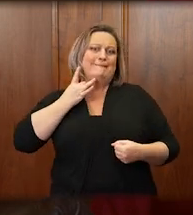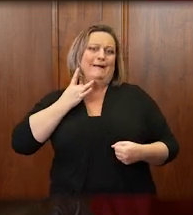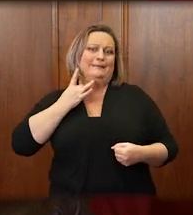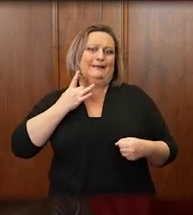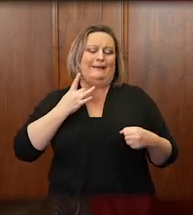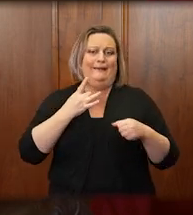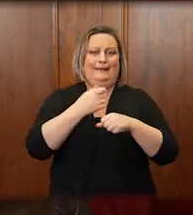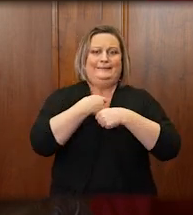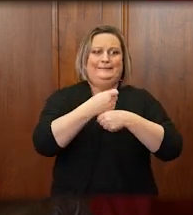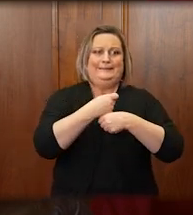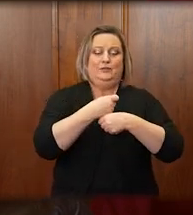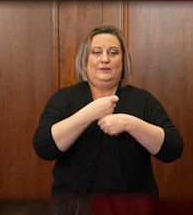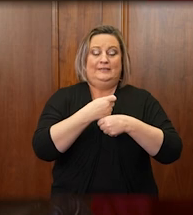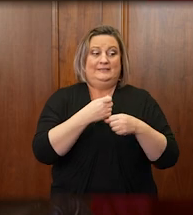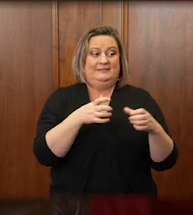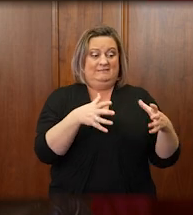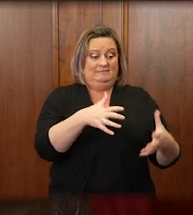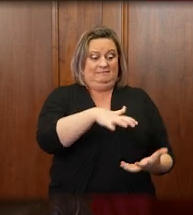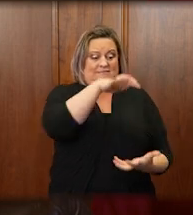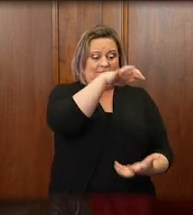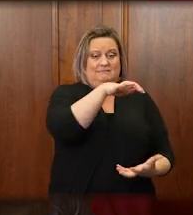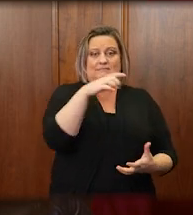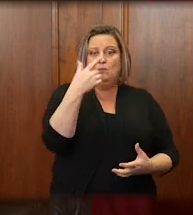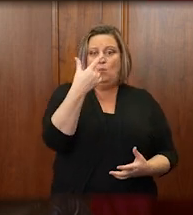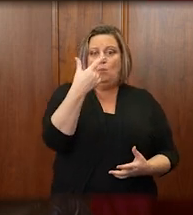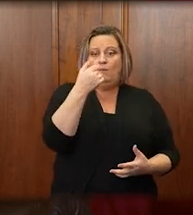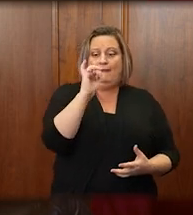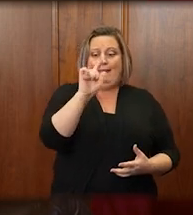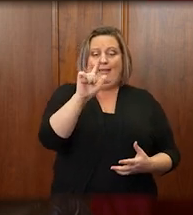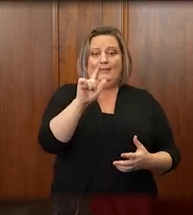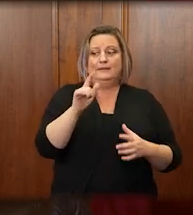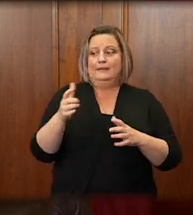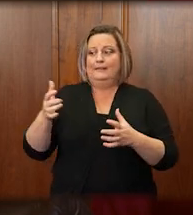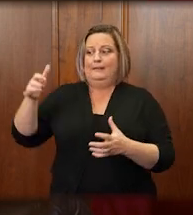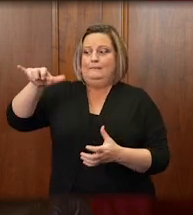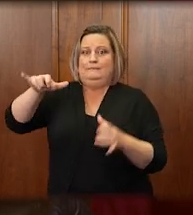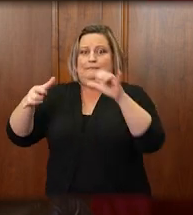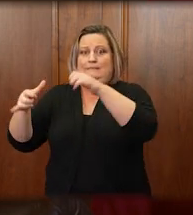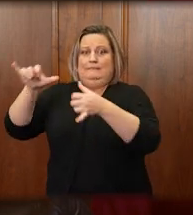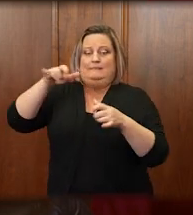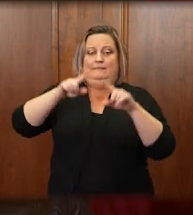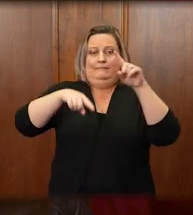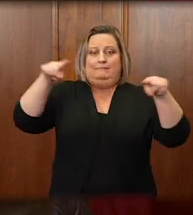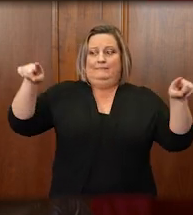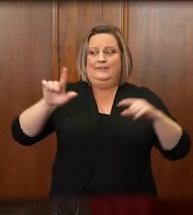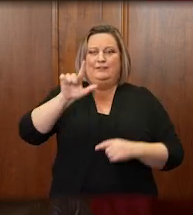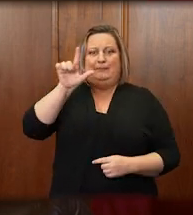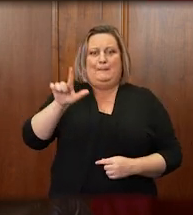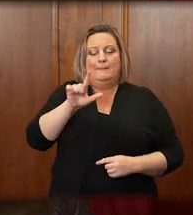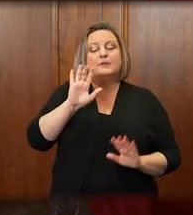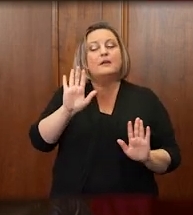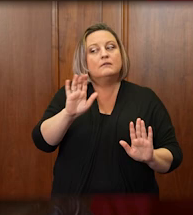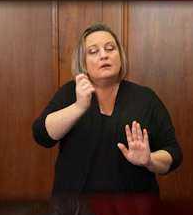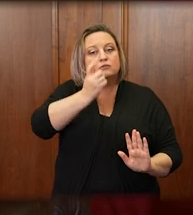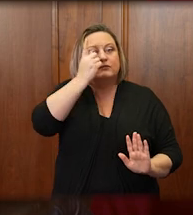to applicators. And they did this in our library, which is closed to the public. I only know about this from watching Breaking Bad on